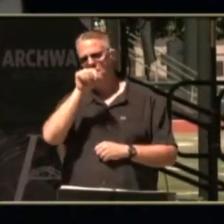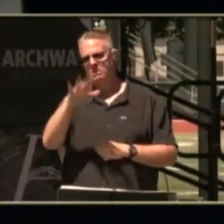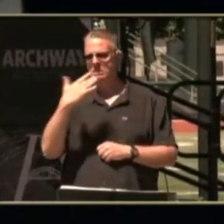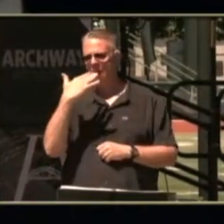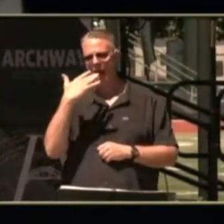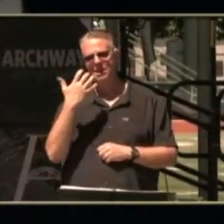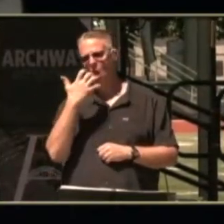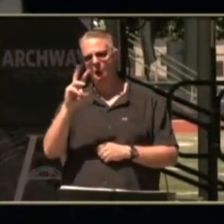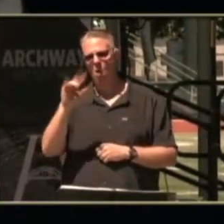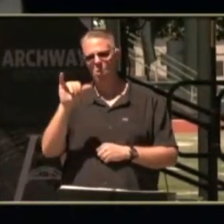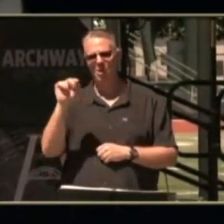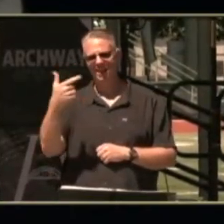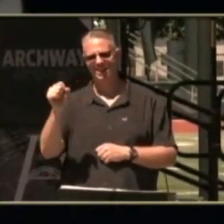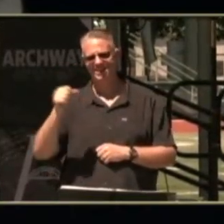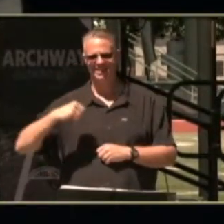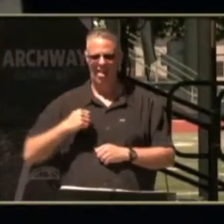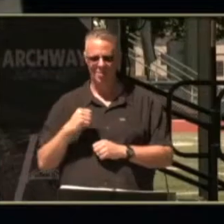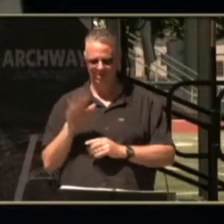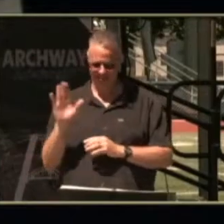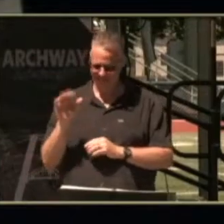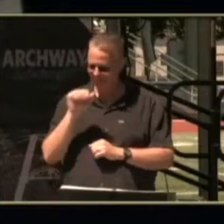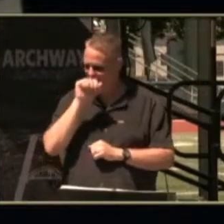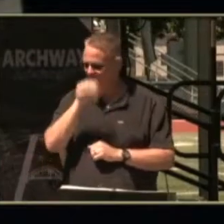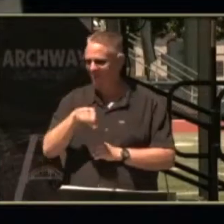and